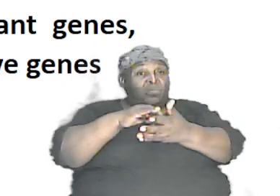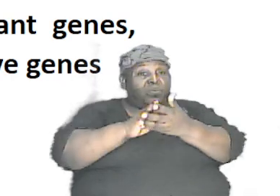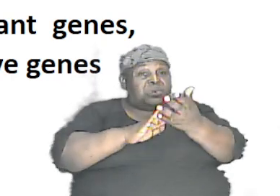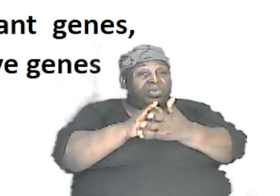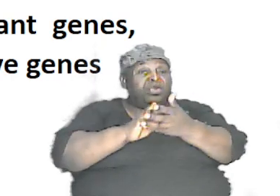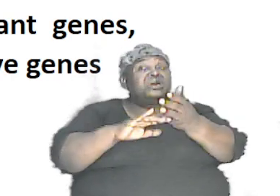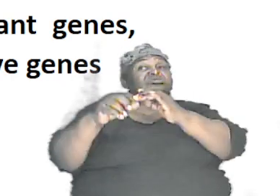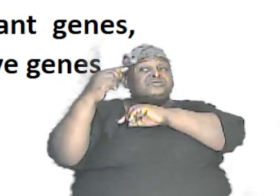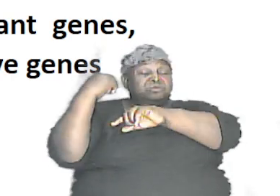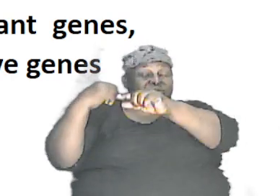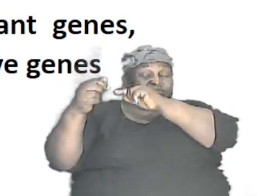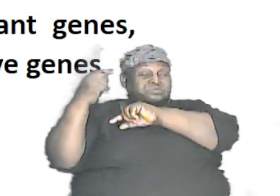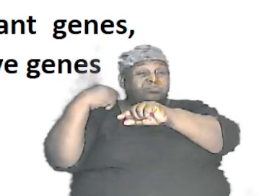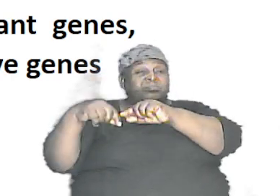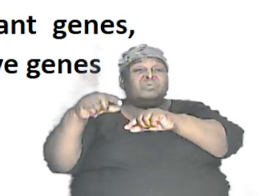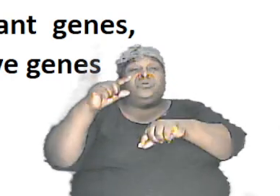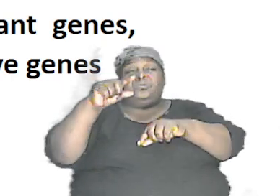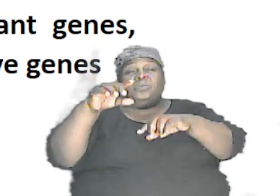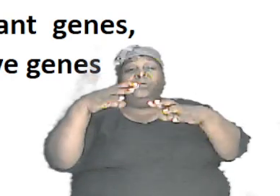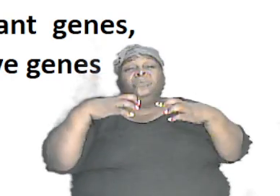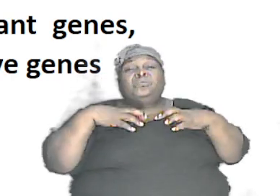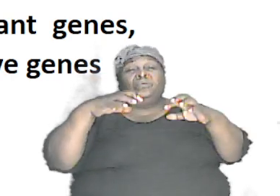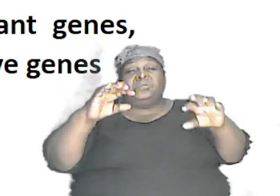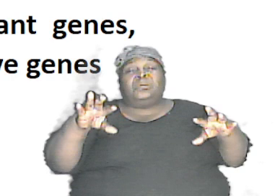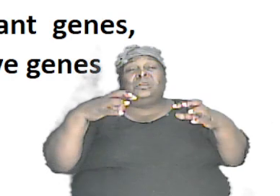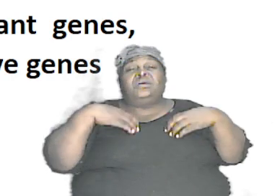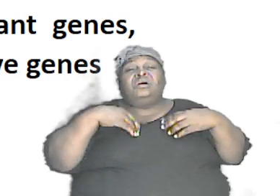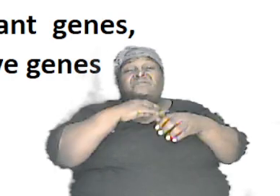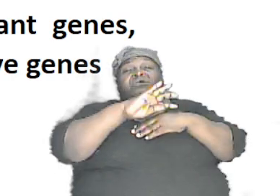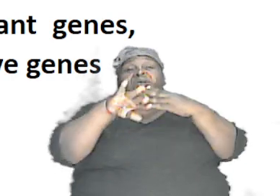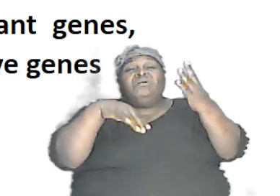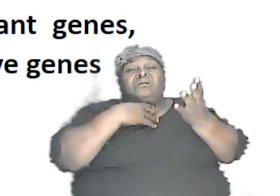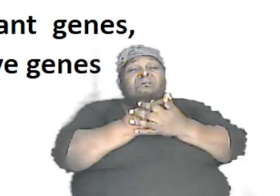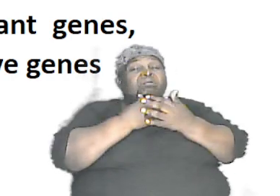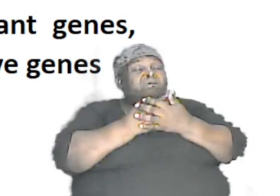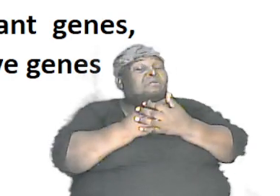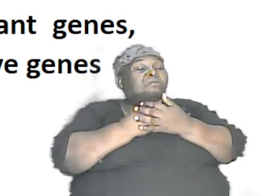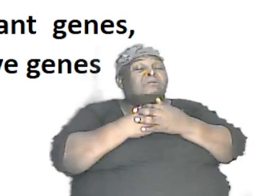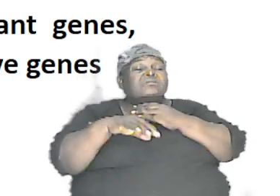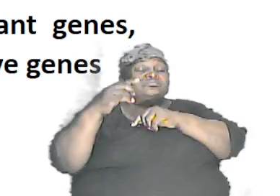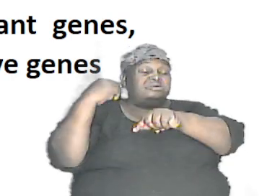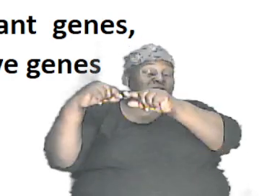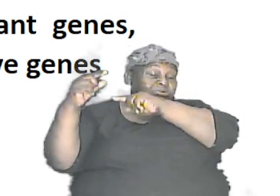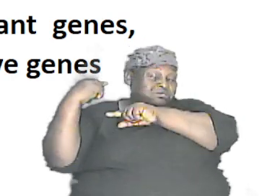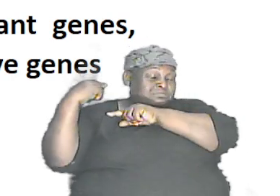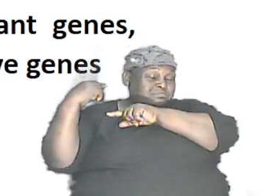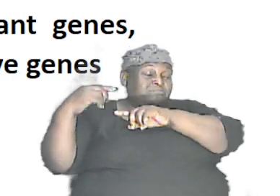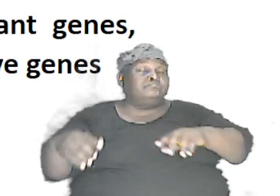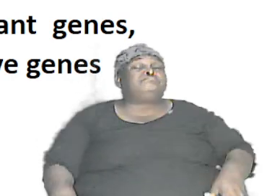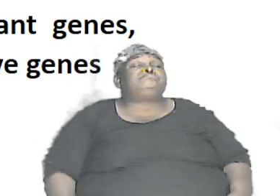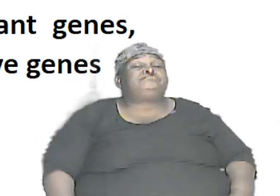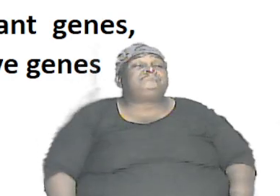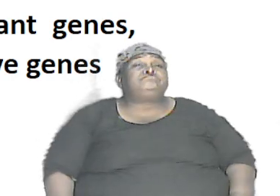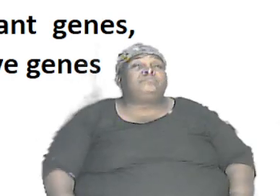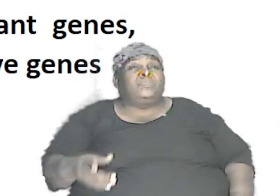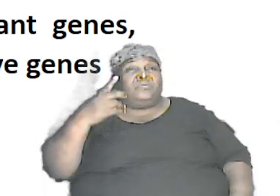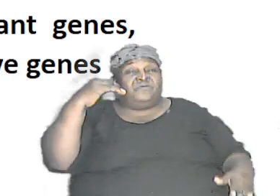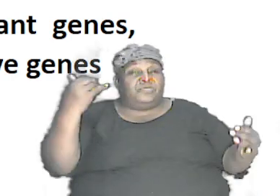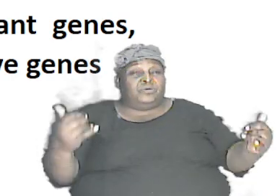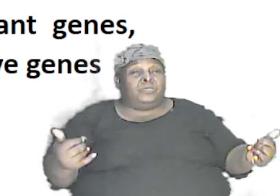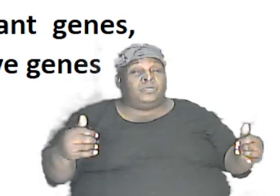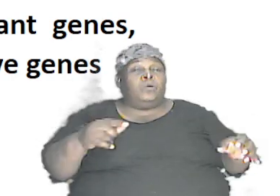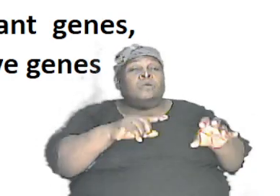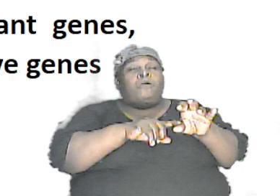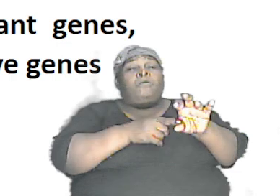have a dominant gene you can have all recessive genes and we will talk about that but for now we're starting